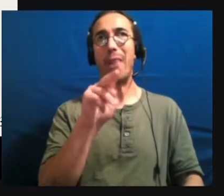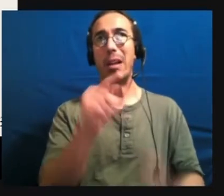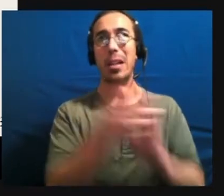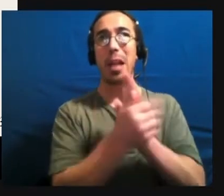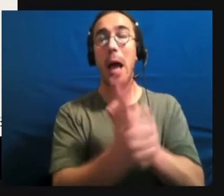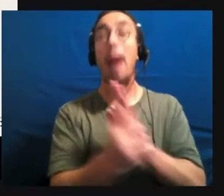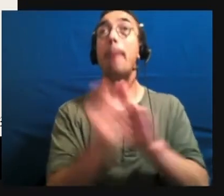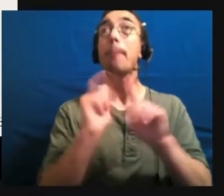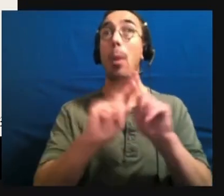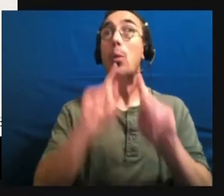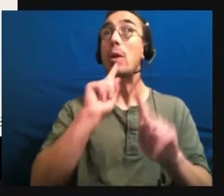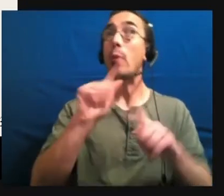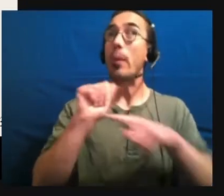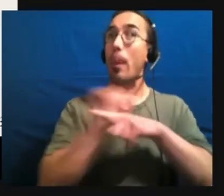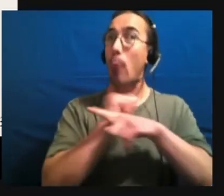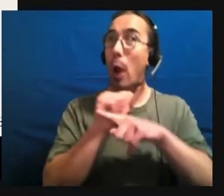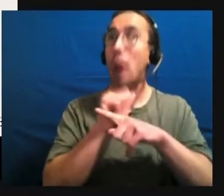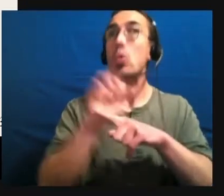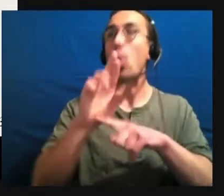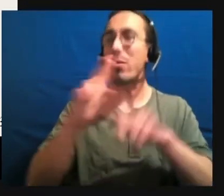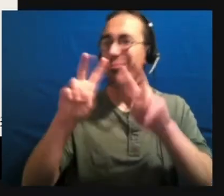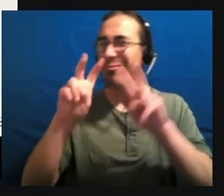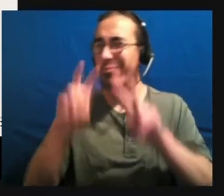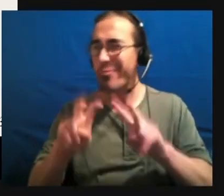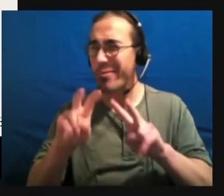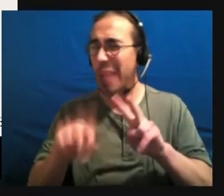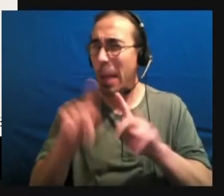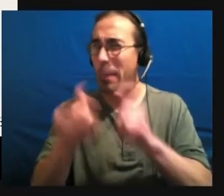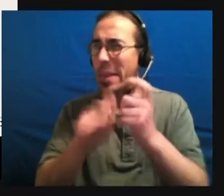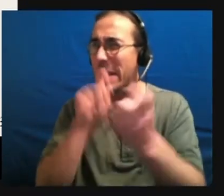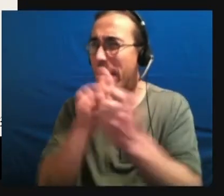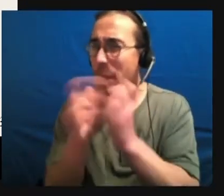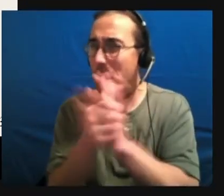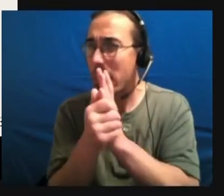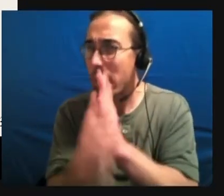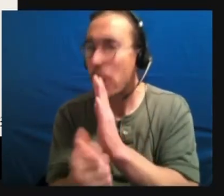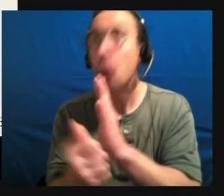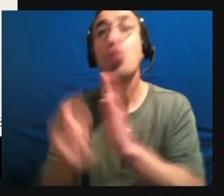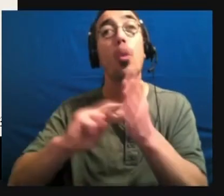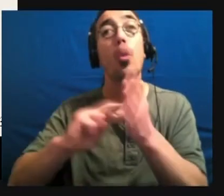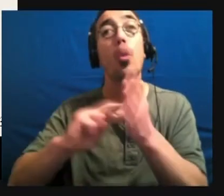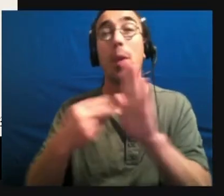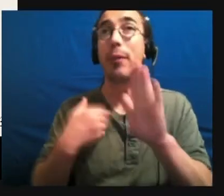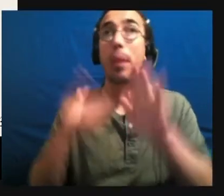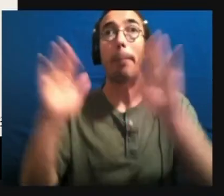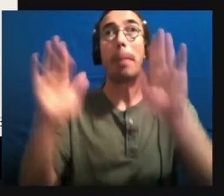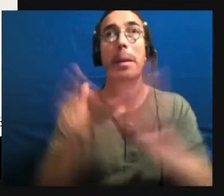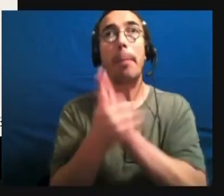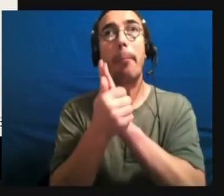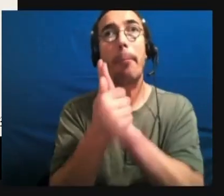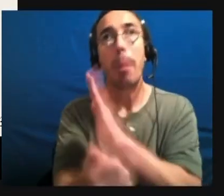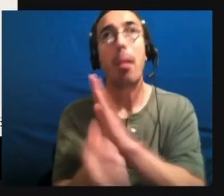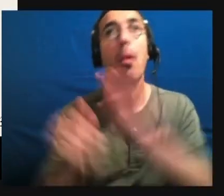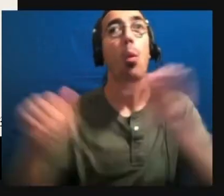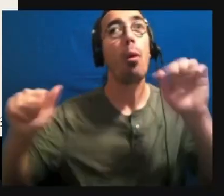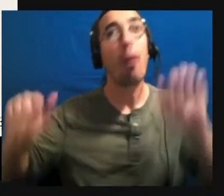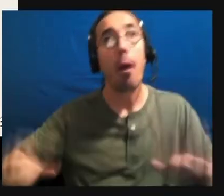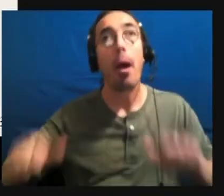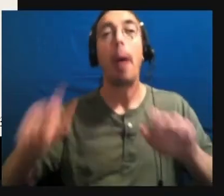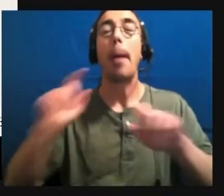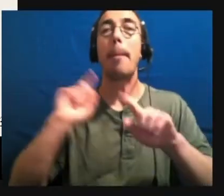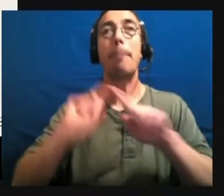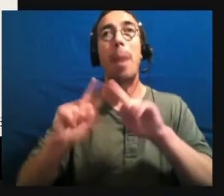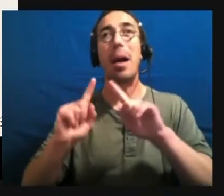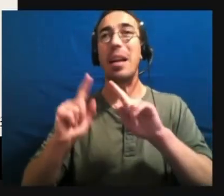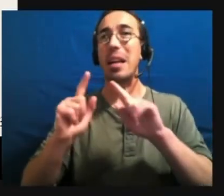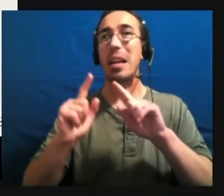about it or exploring it. And so we have this amazing ability, um, but it's built the same way